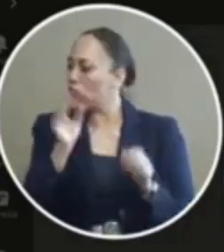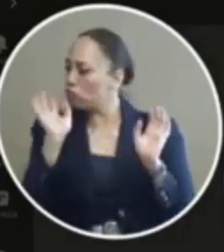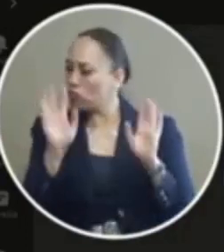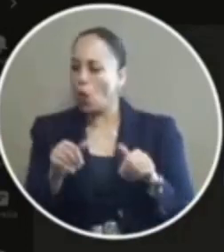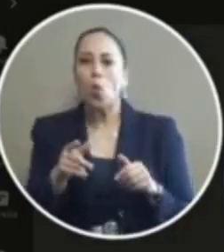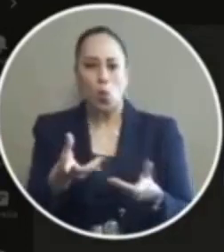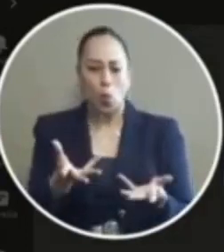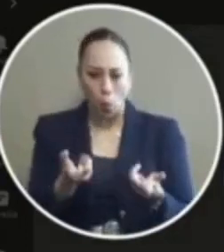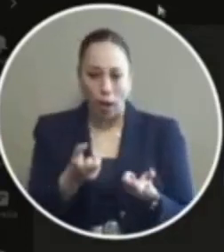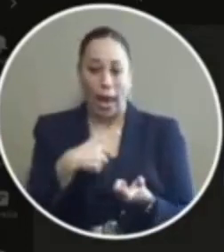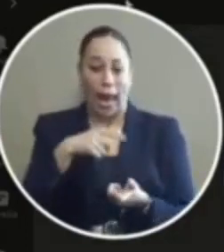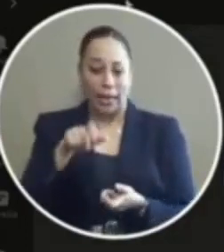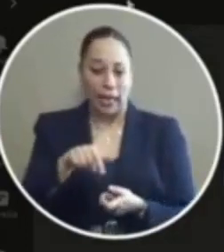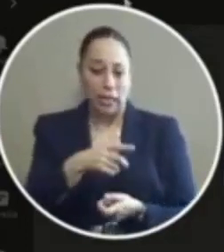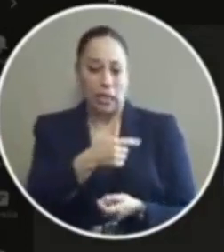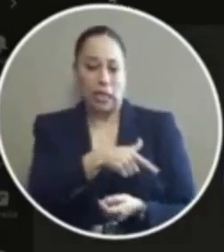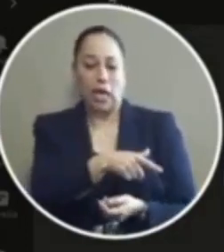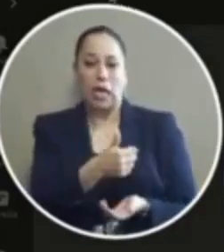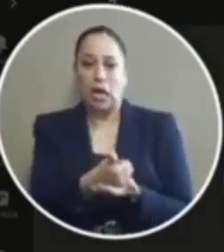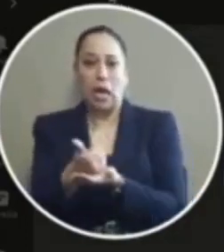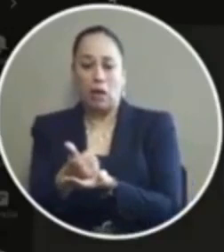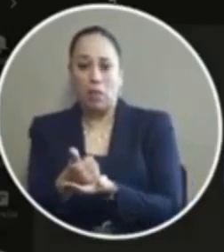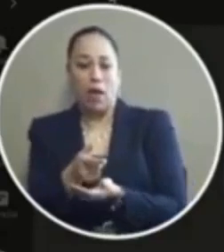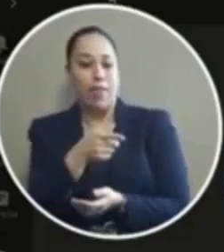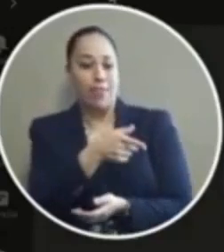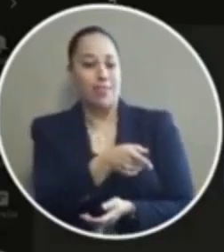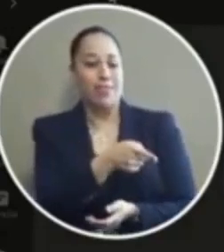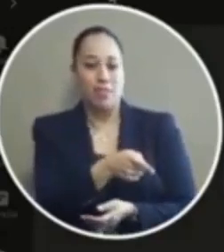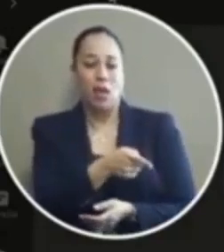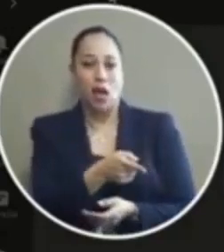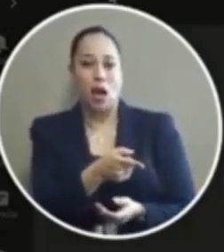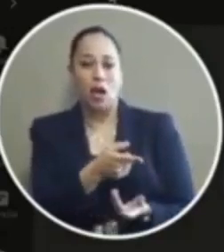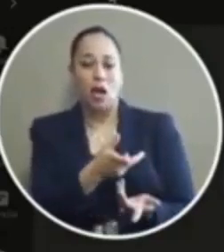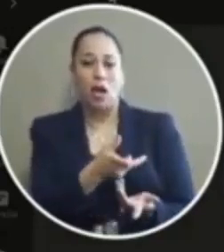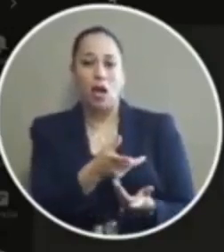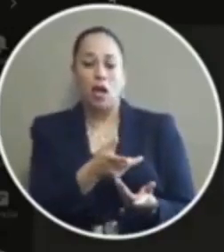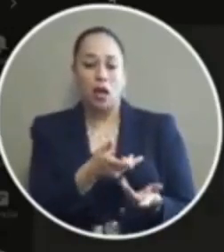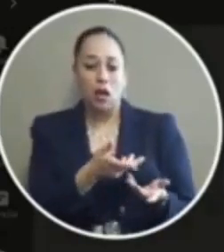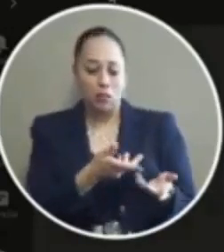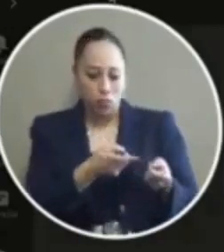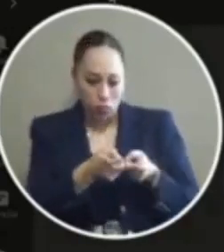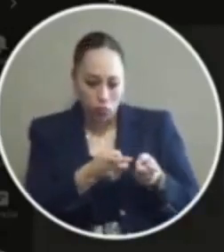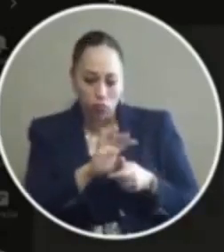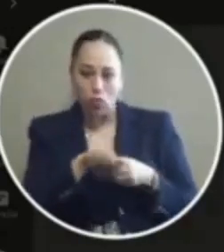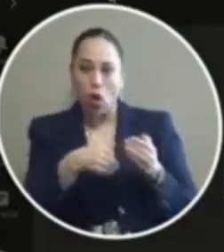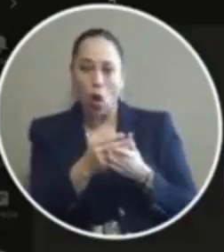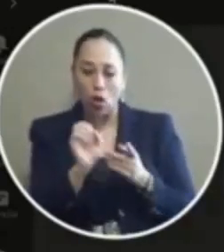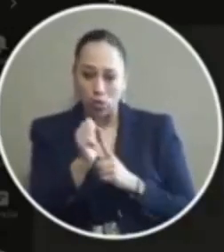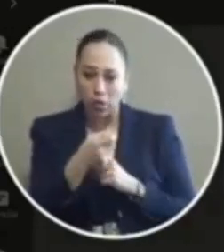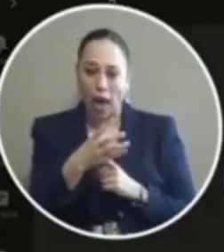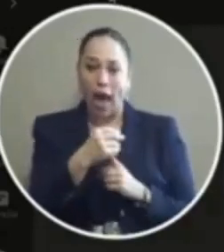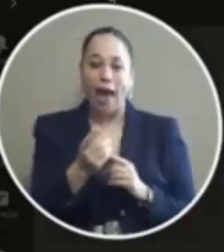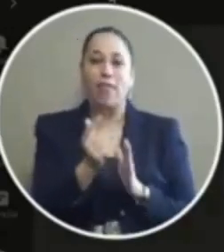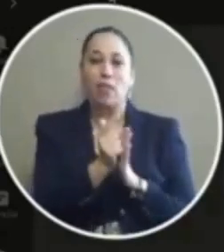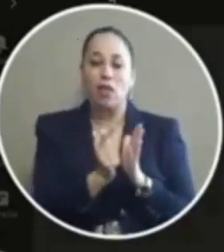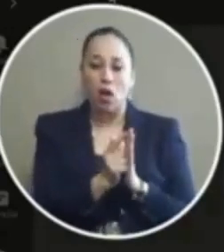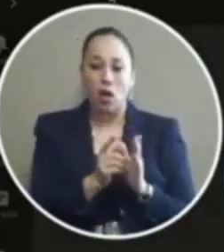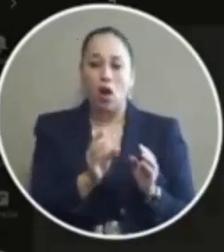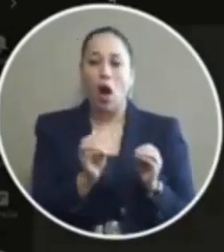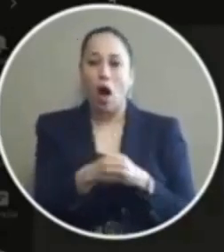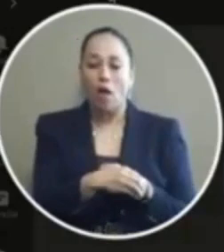want and need their input because they're the ones driving this whole situation and the district attorney's office